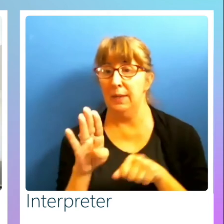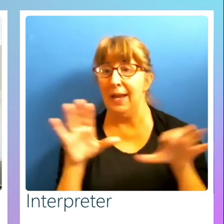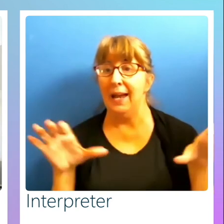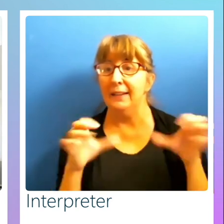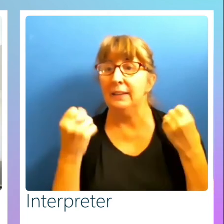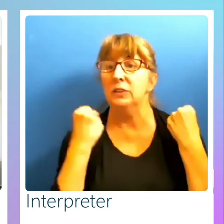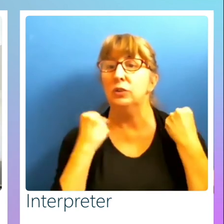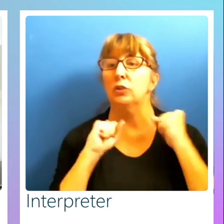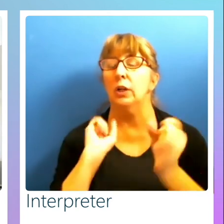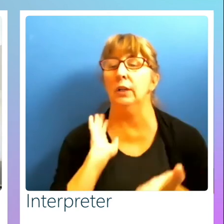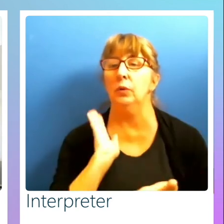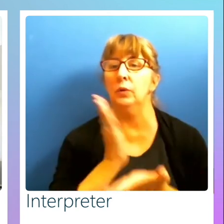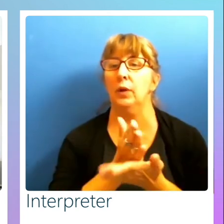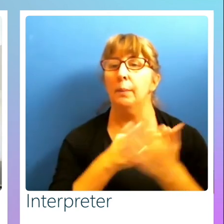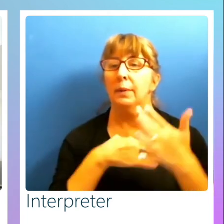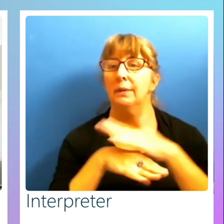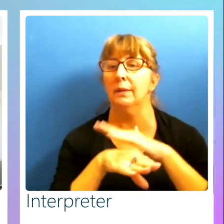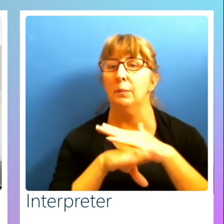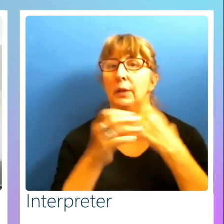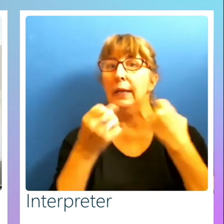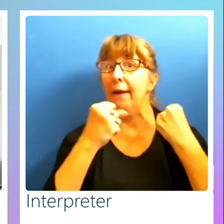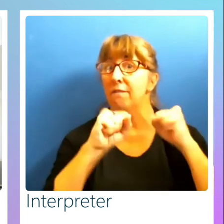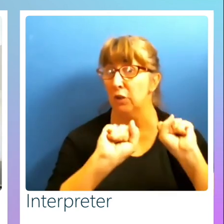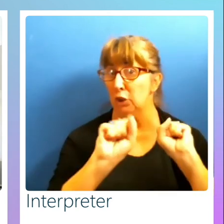trying to stop accessibility efforts?